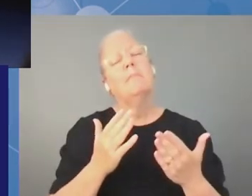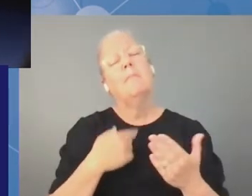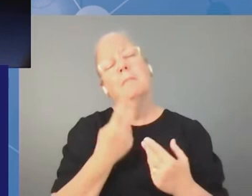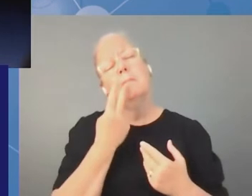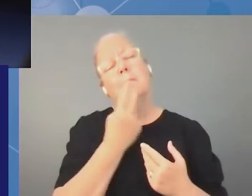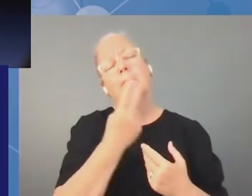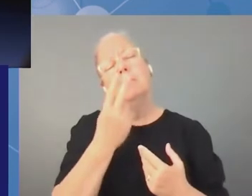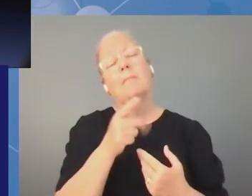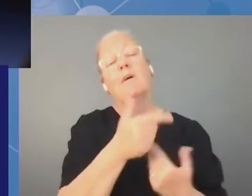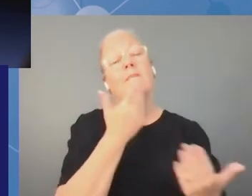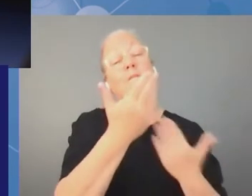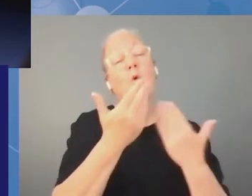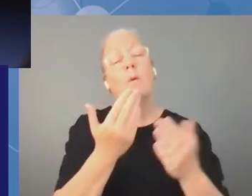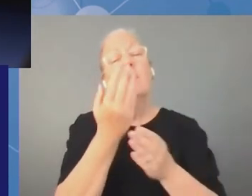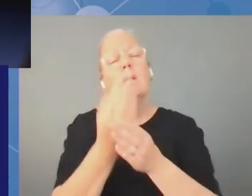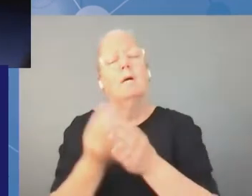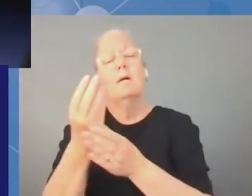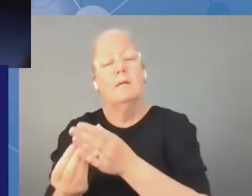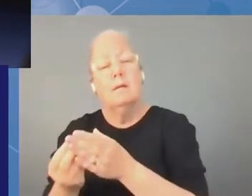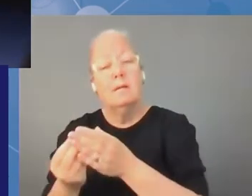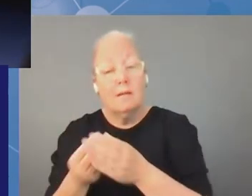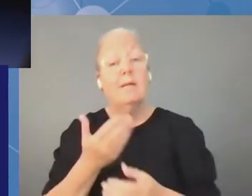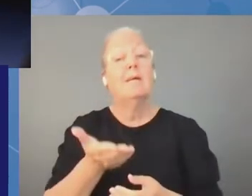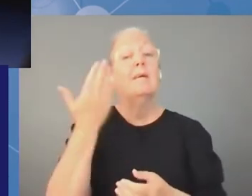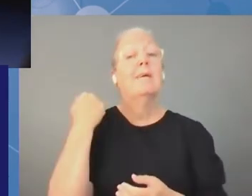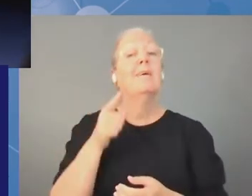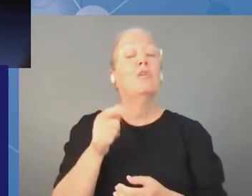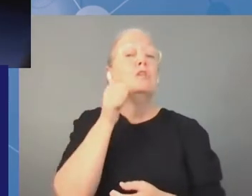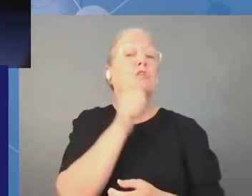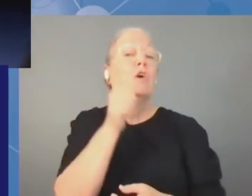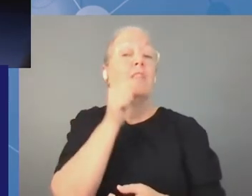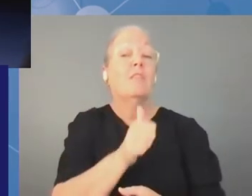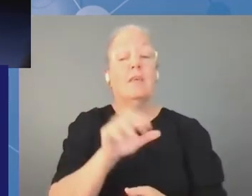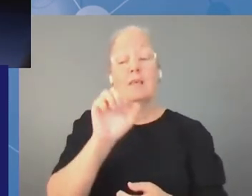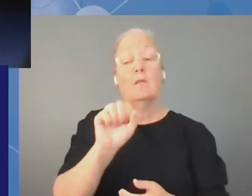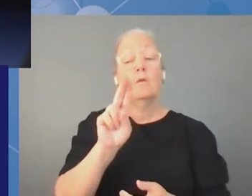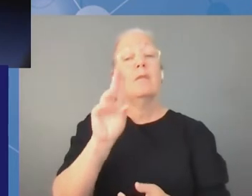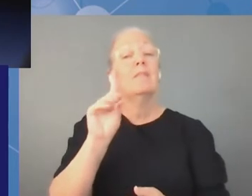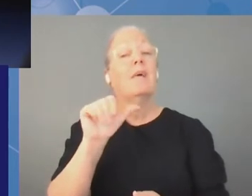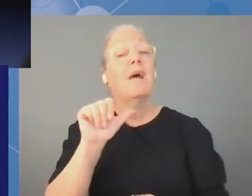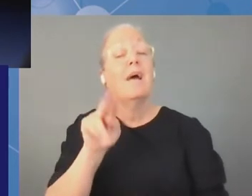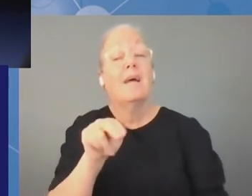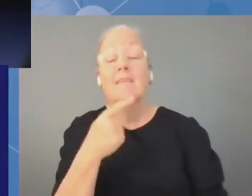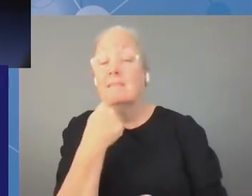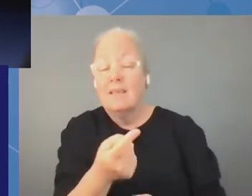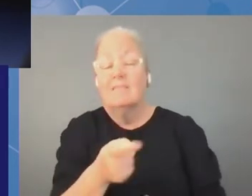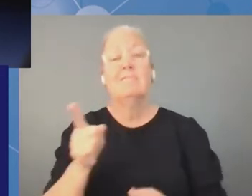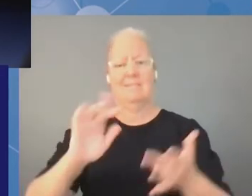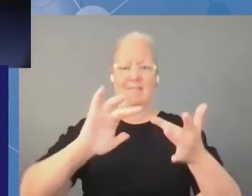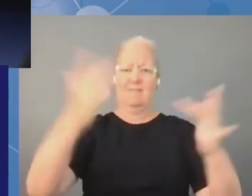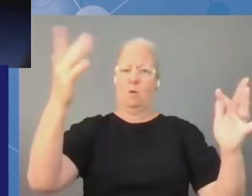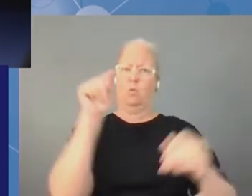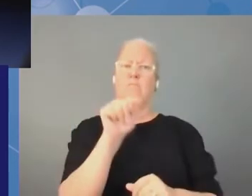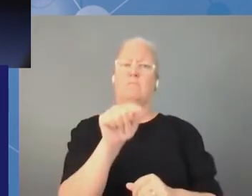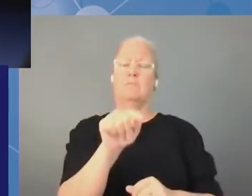like what my colleague from sudan said namely that the internet is a platform for the